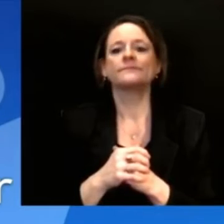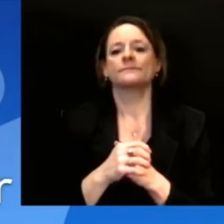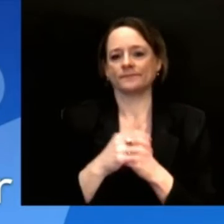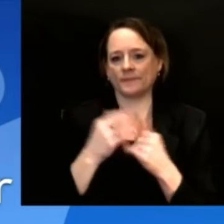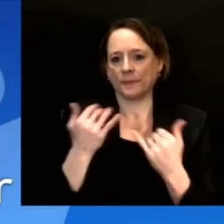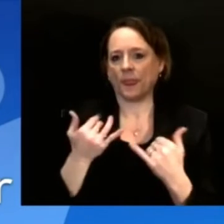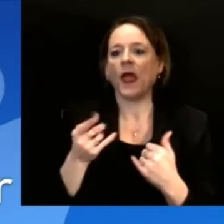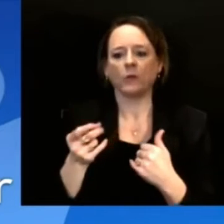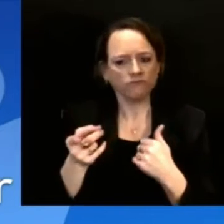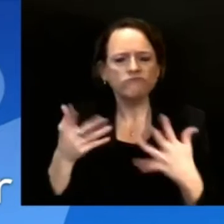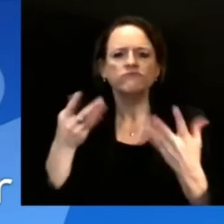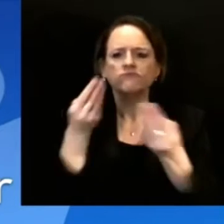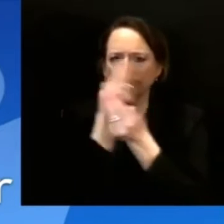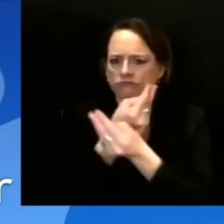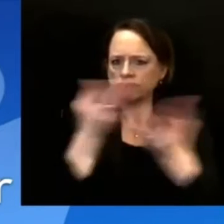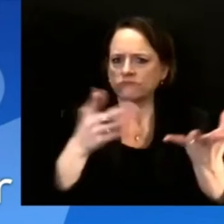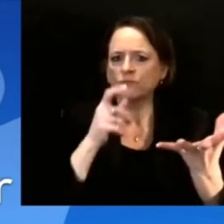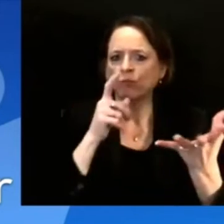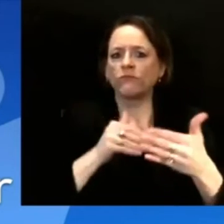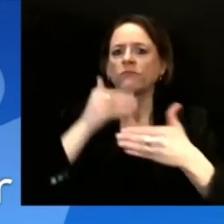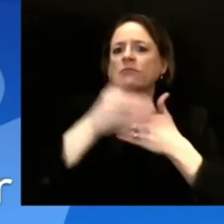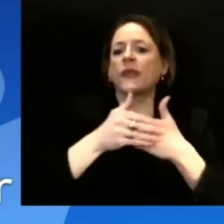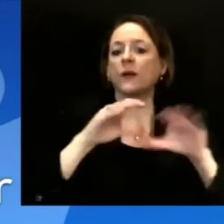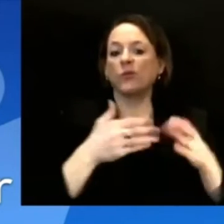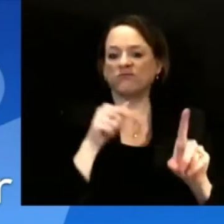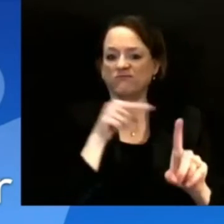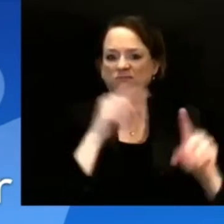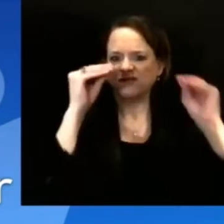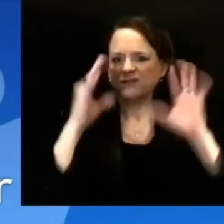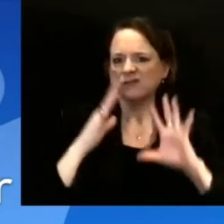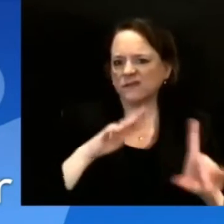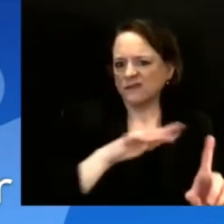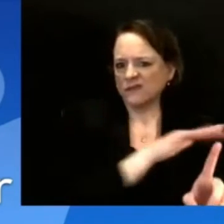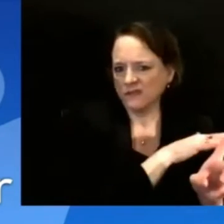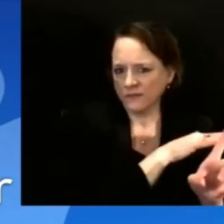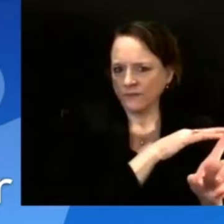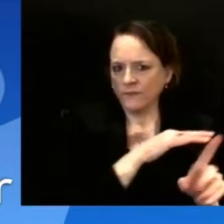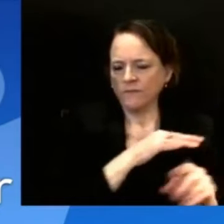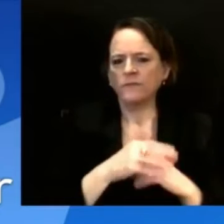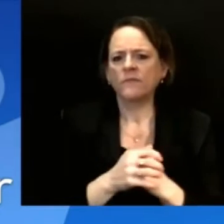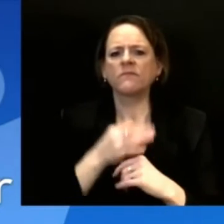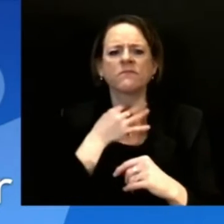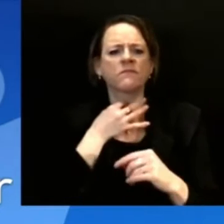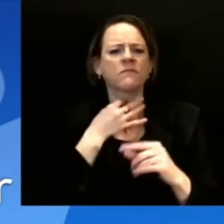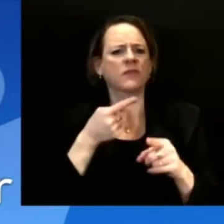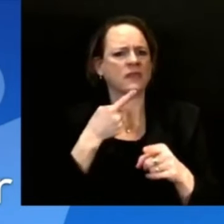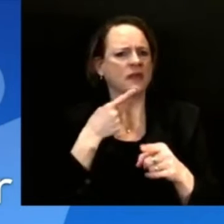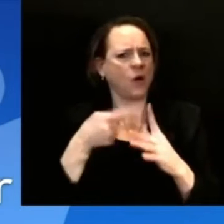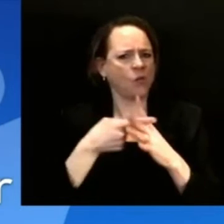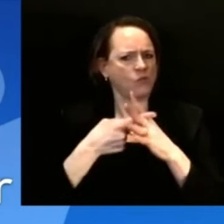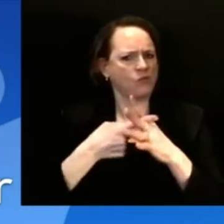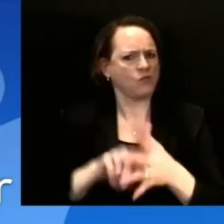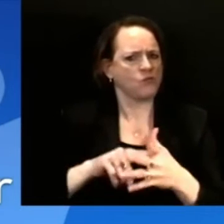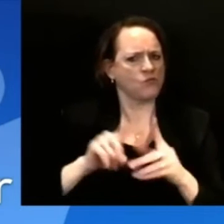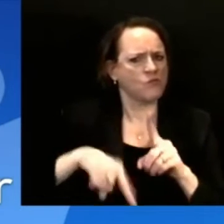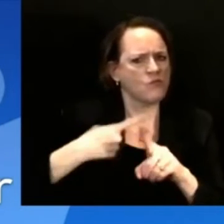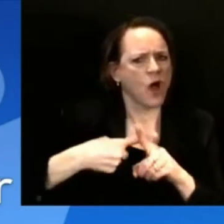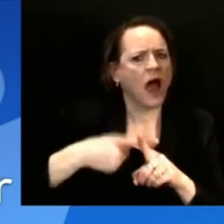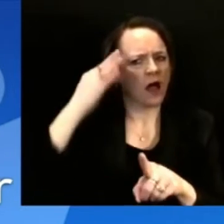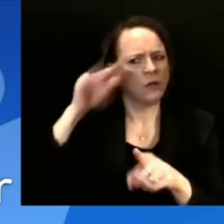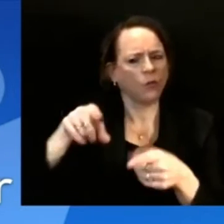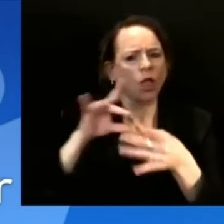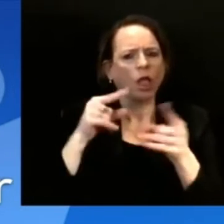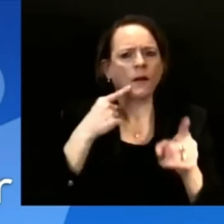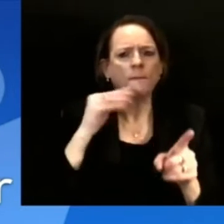exactly would that open? I know you had mentioned early March, but how much of these 65 plus